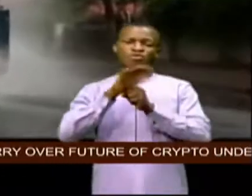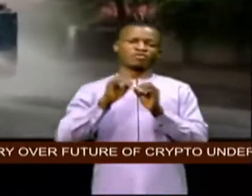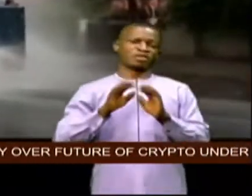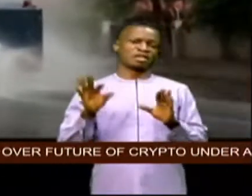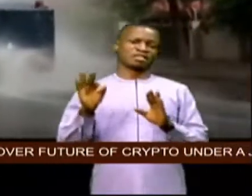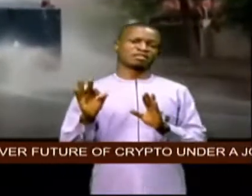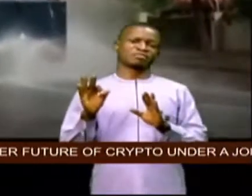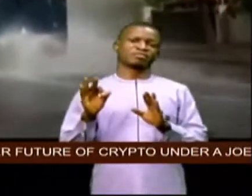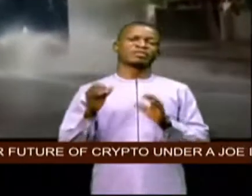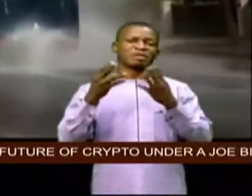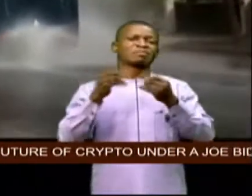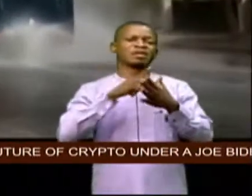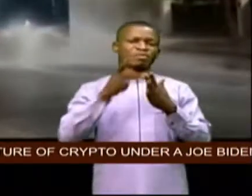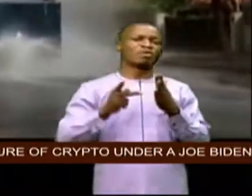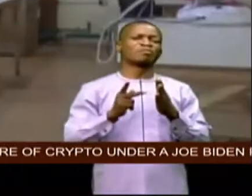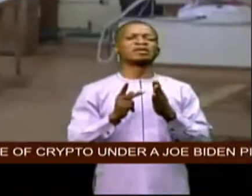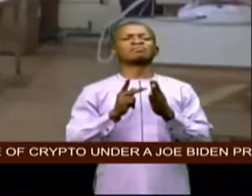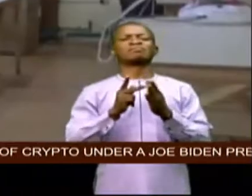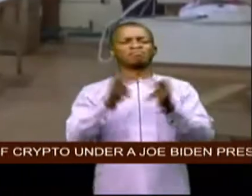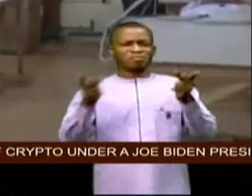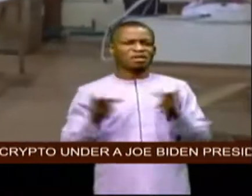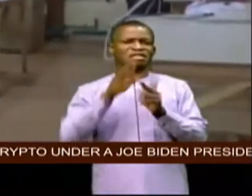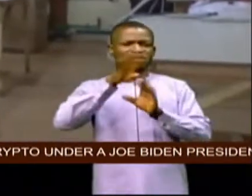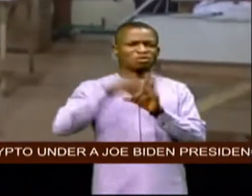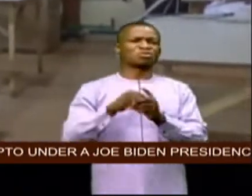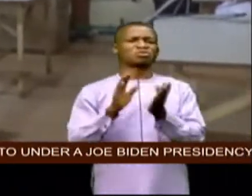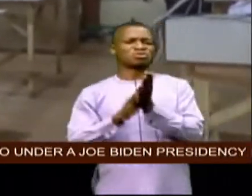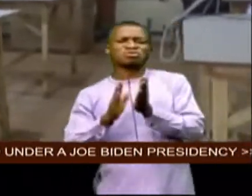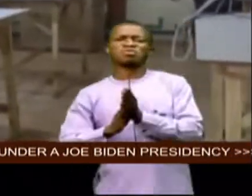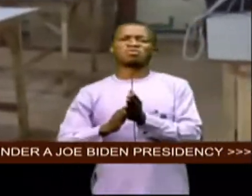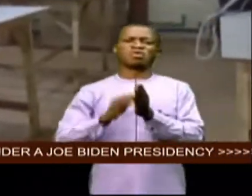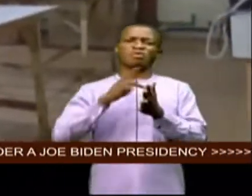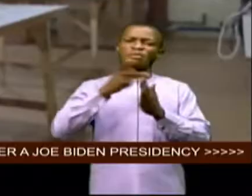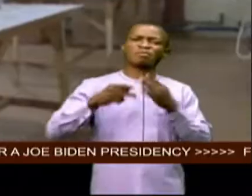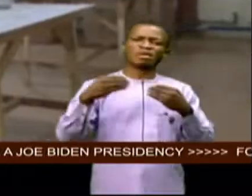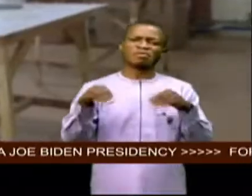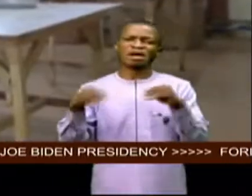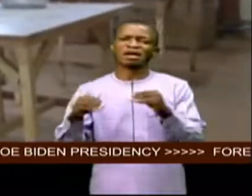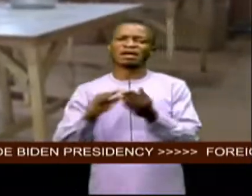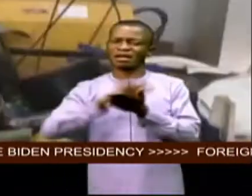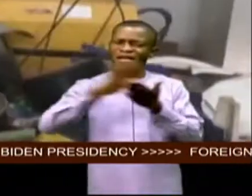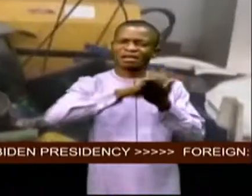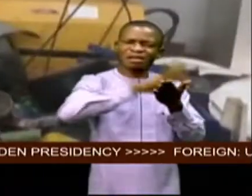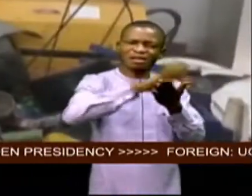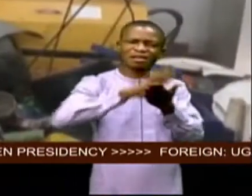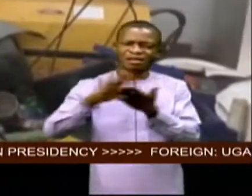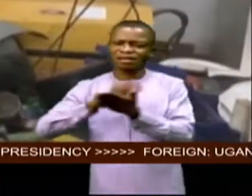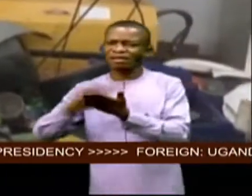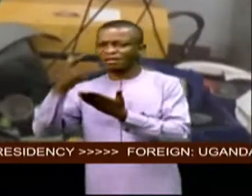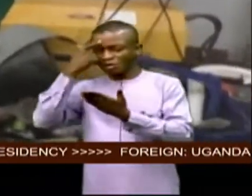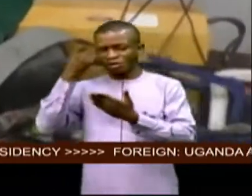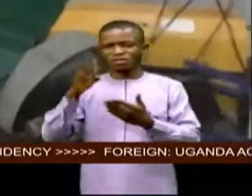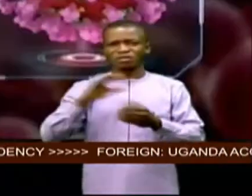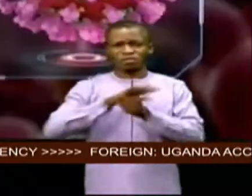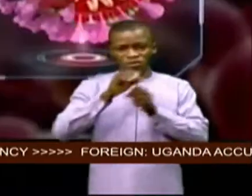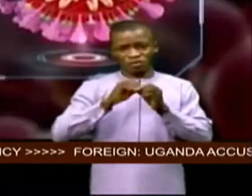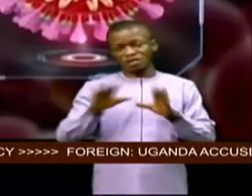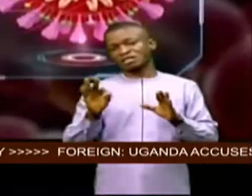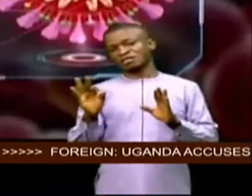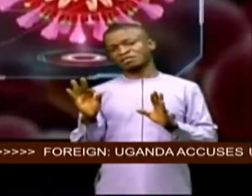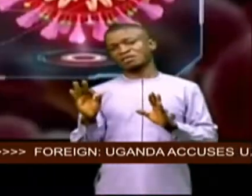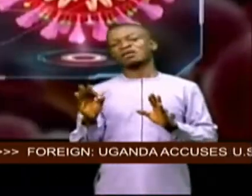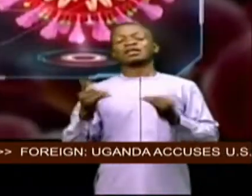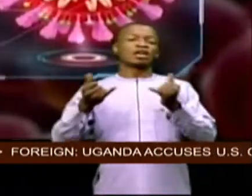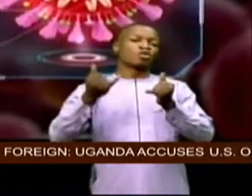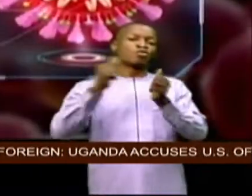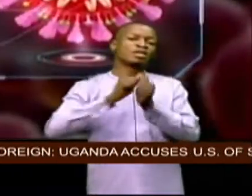places including schools offices and markets were decontaminated at the onset of the virus of the country with the second wave of the